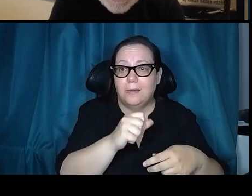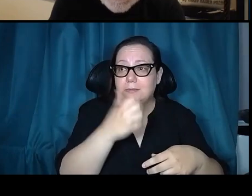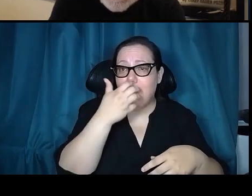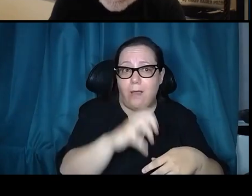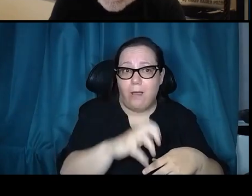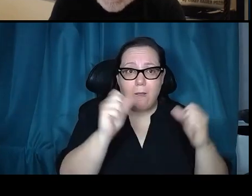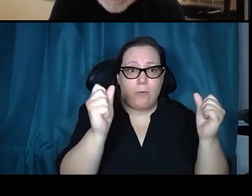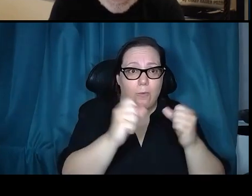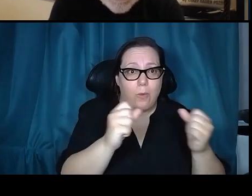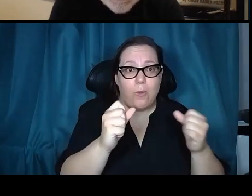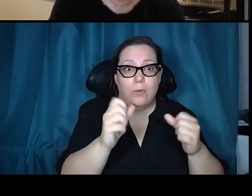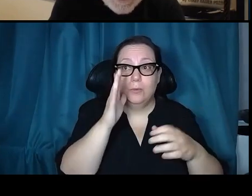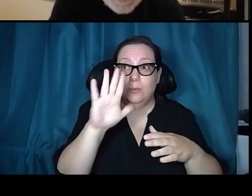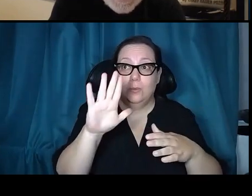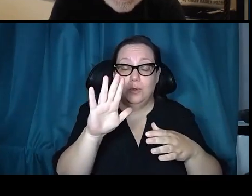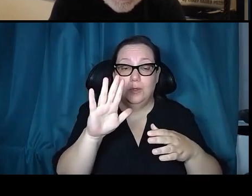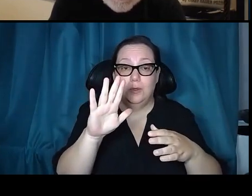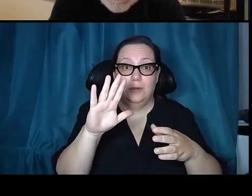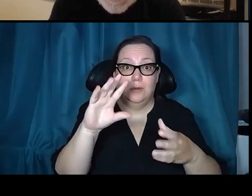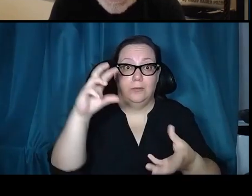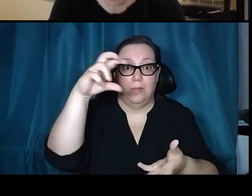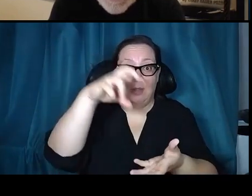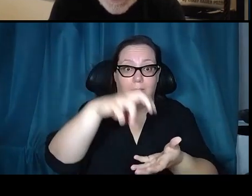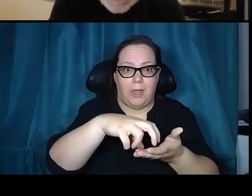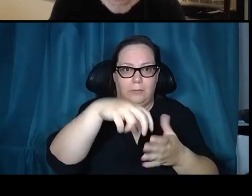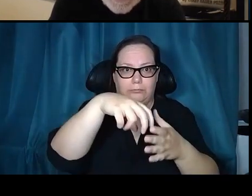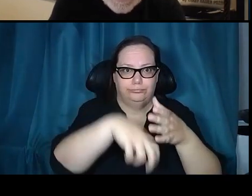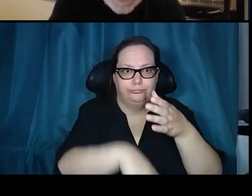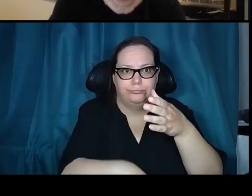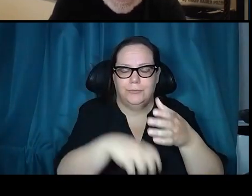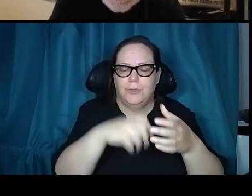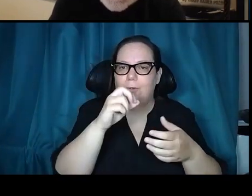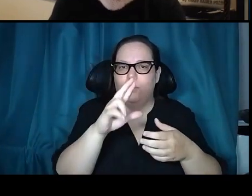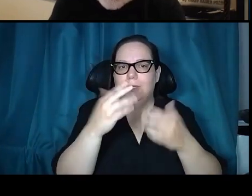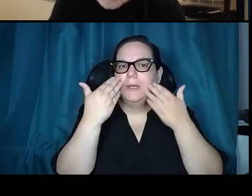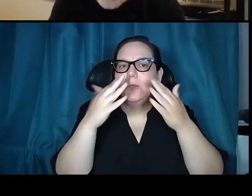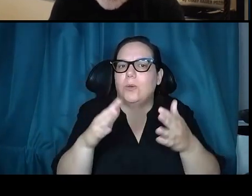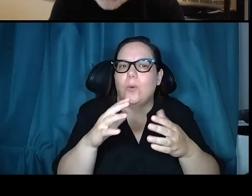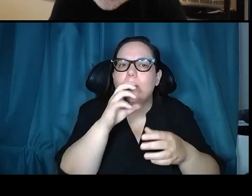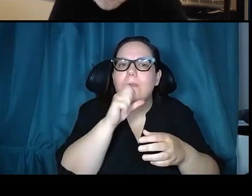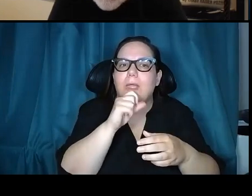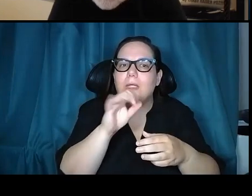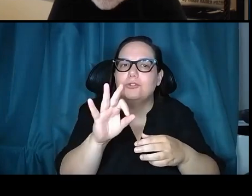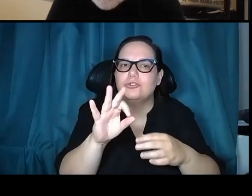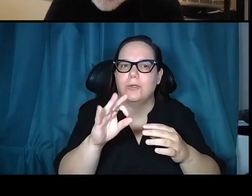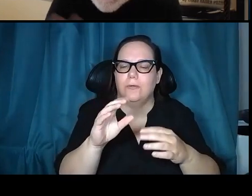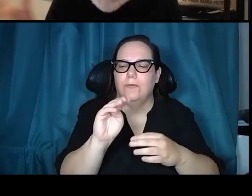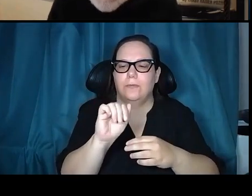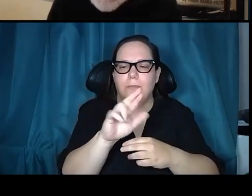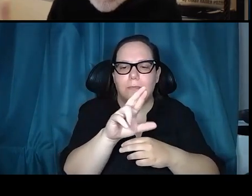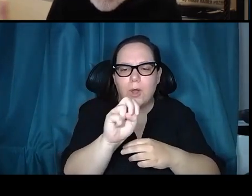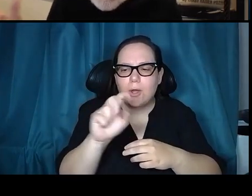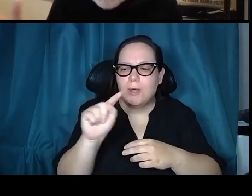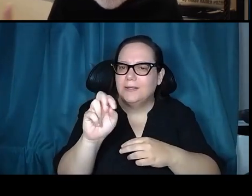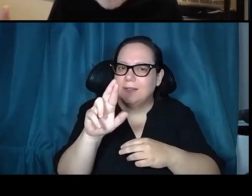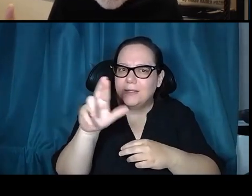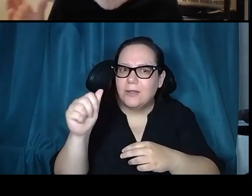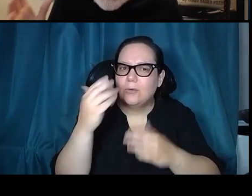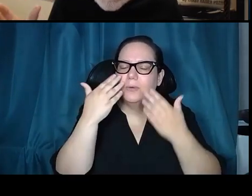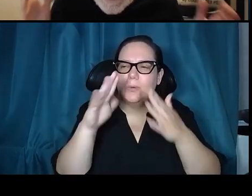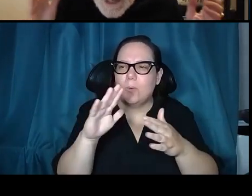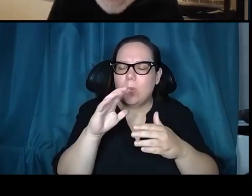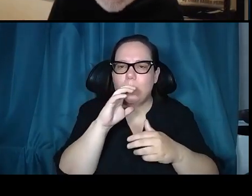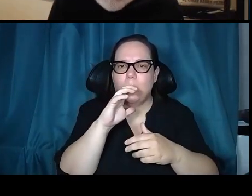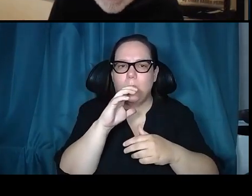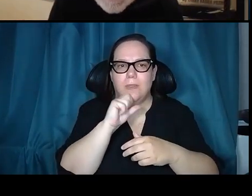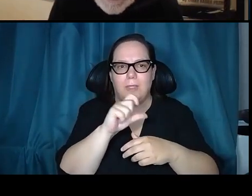disappear in the dust, as Tommy Gold thought. We didn't know the nature of the Mari and Terra, the age of the surface, or the origin of craters, even. We didn't even know whether these were impact